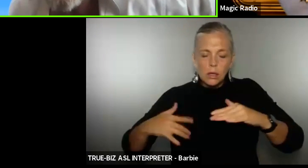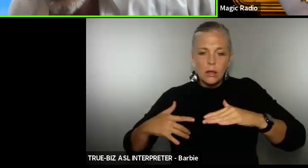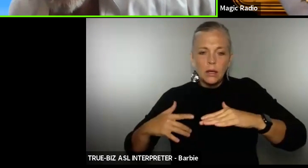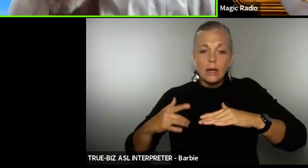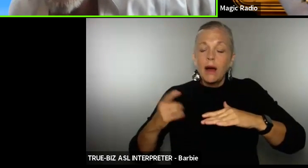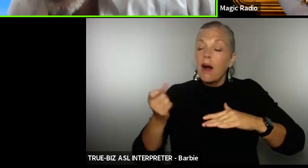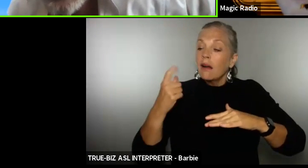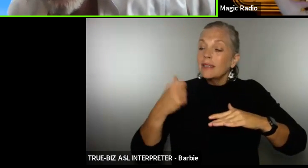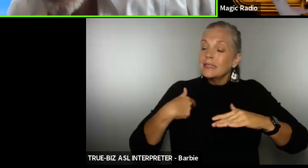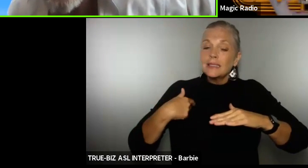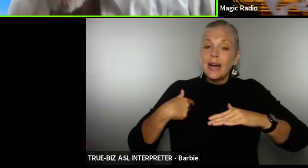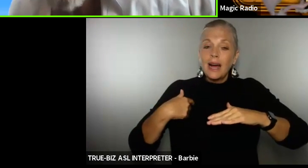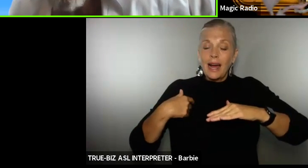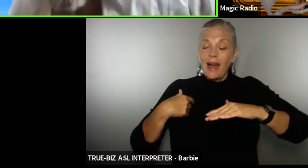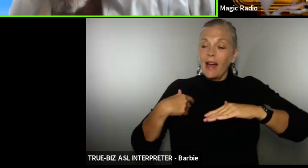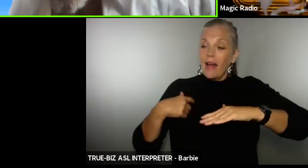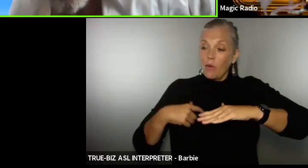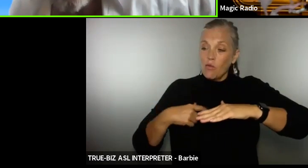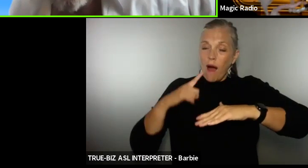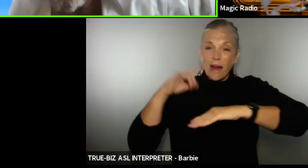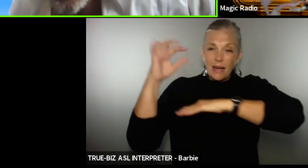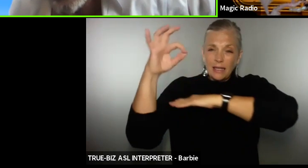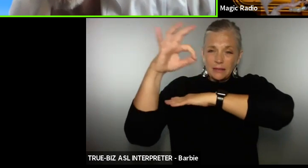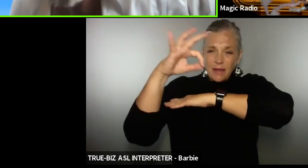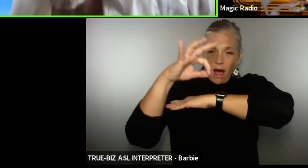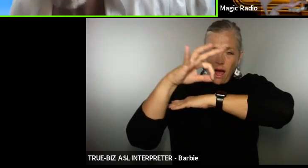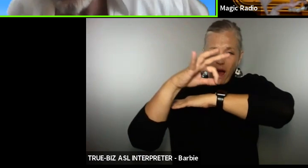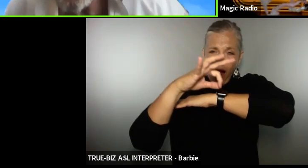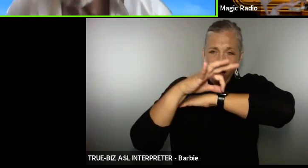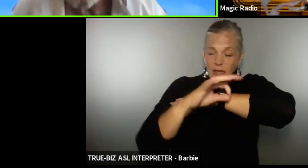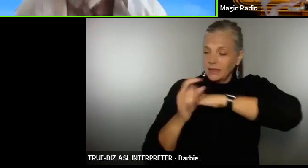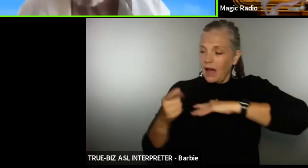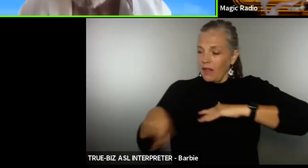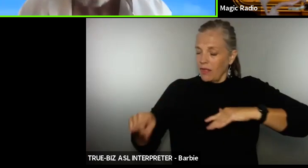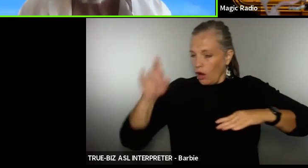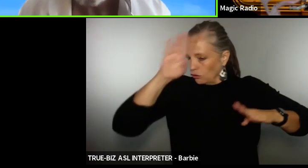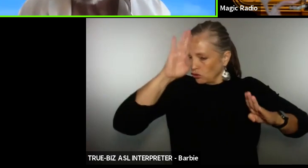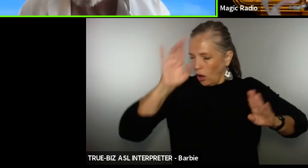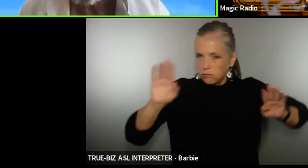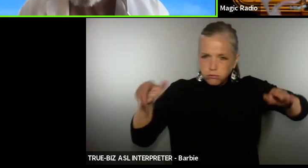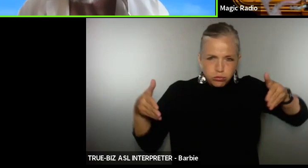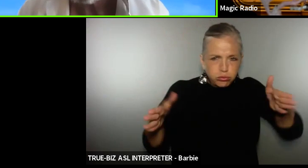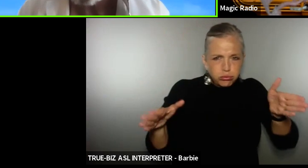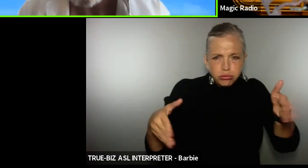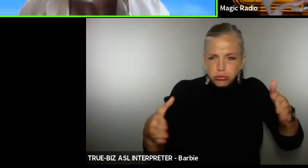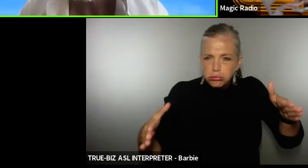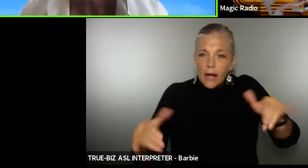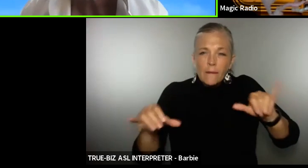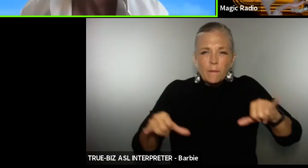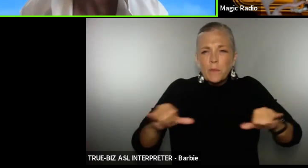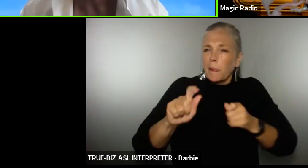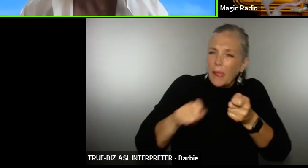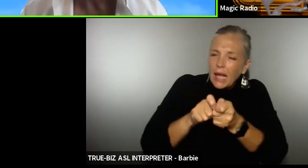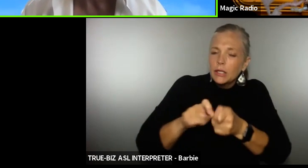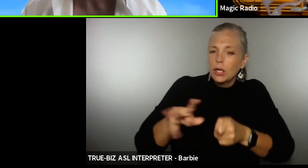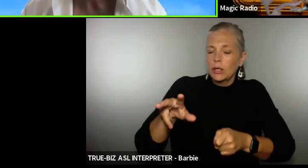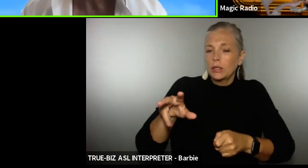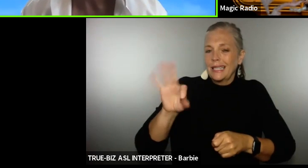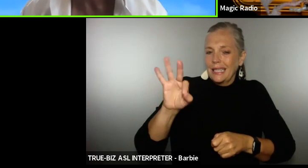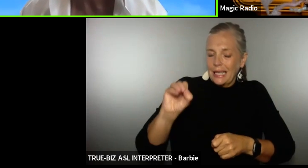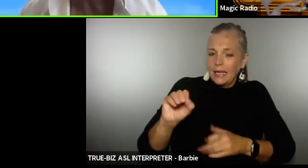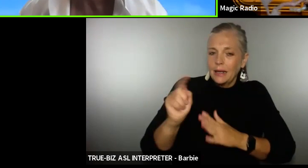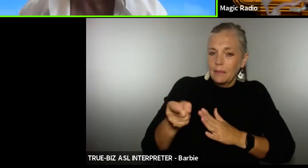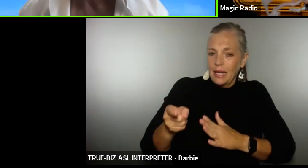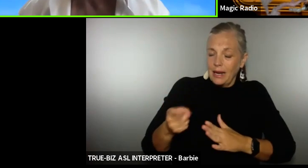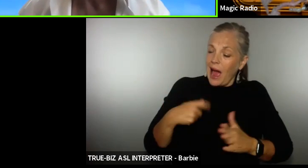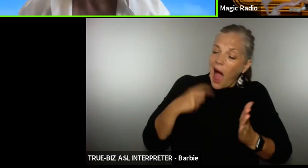for exactly 90 minutes I know them all by name I was able to name them by the imprints of green mold on the tops